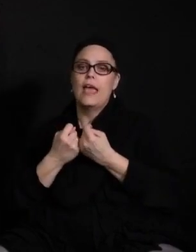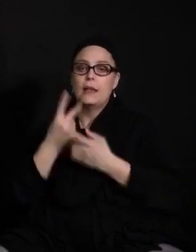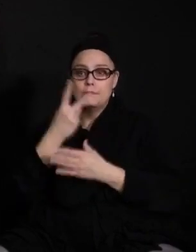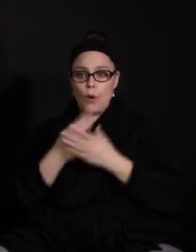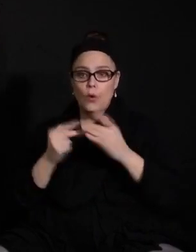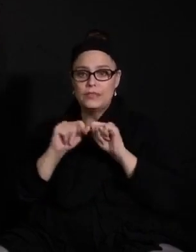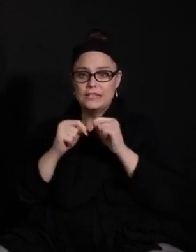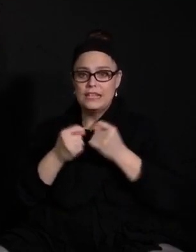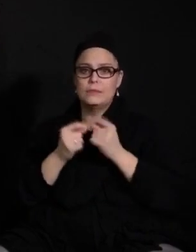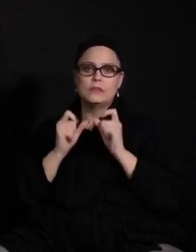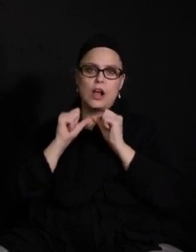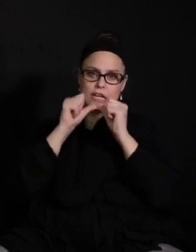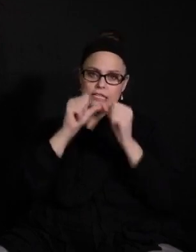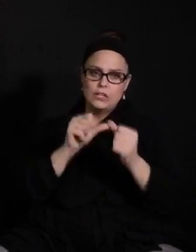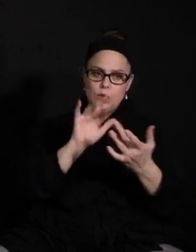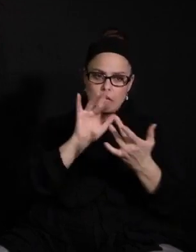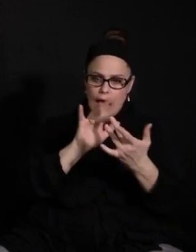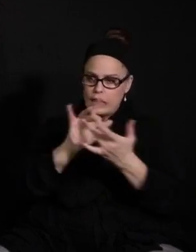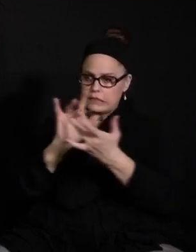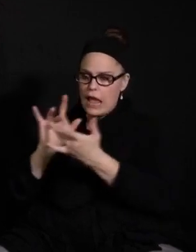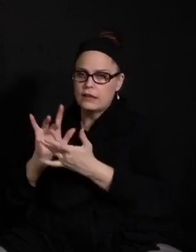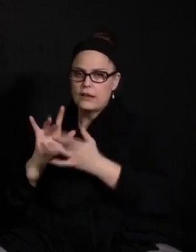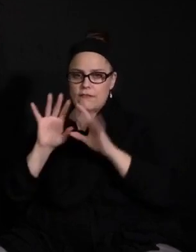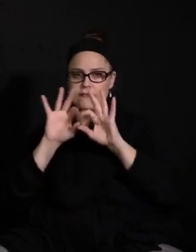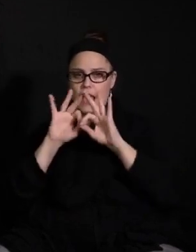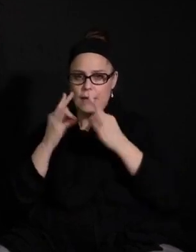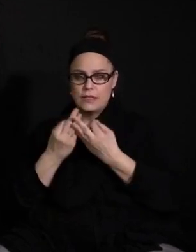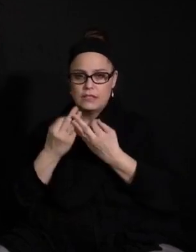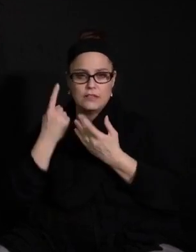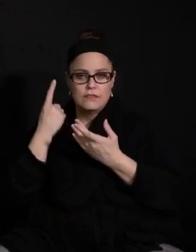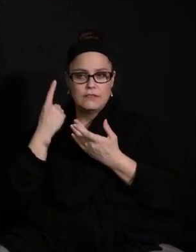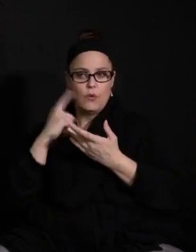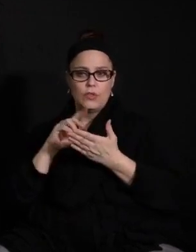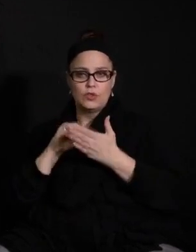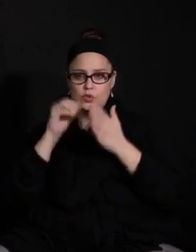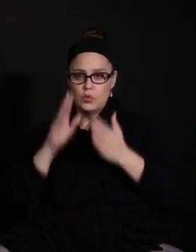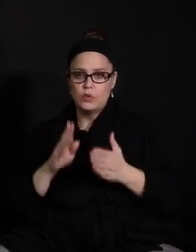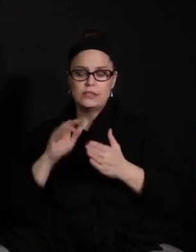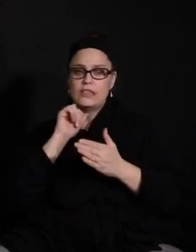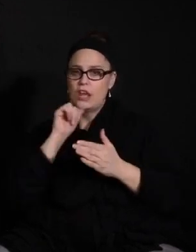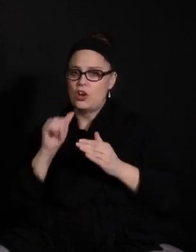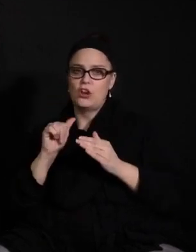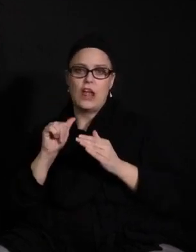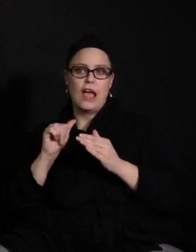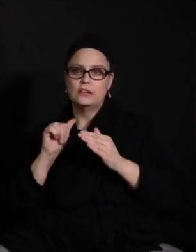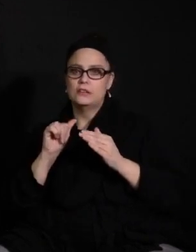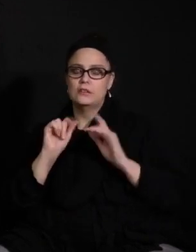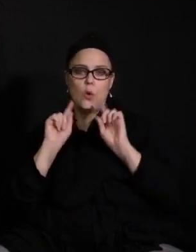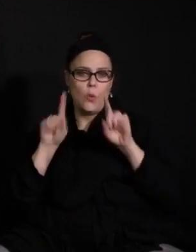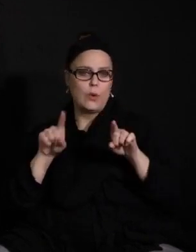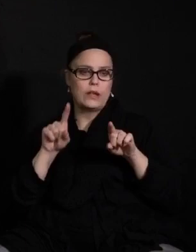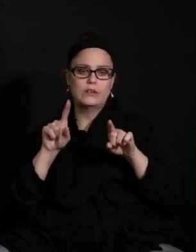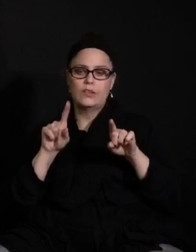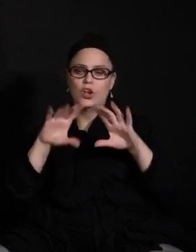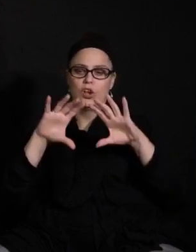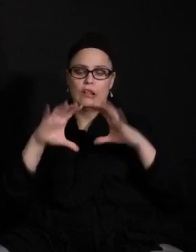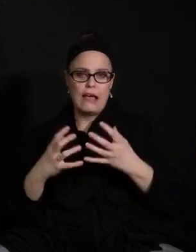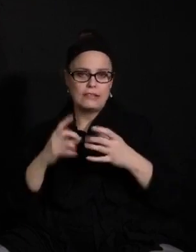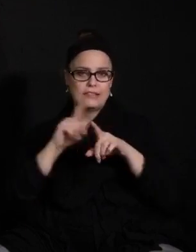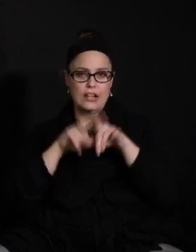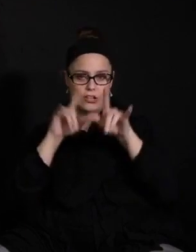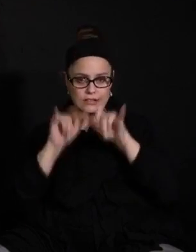out to families of students that are not attending regularly synchronous sessions or that haven't submitted work.